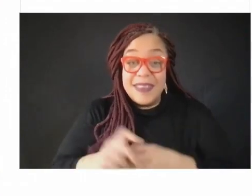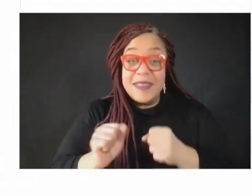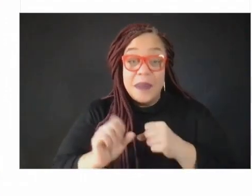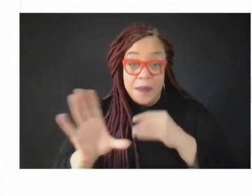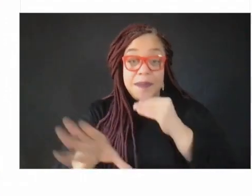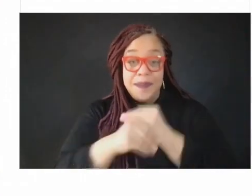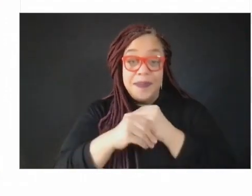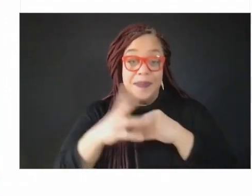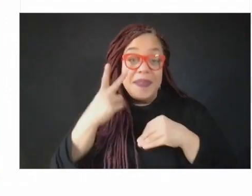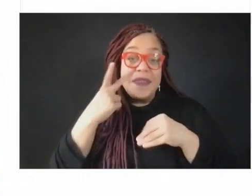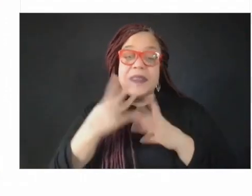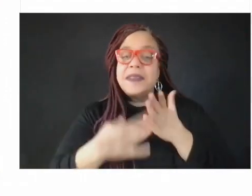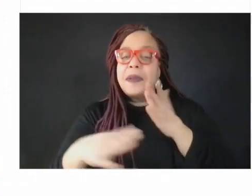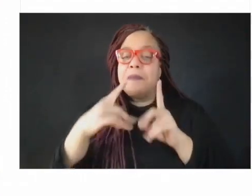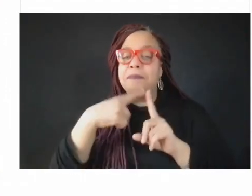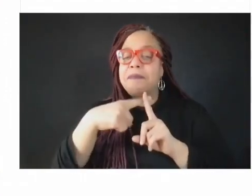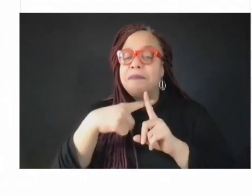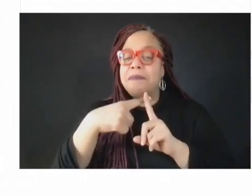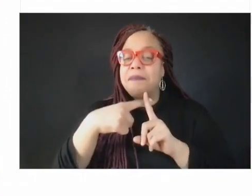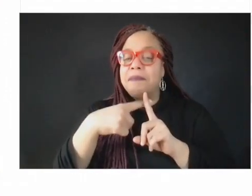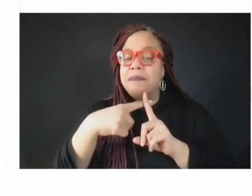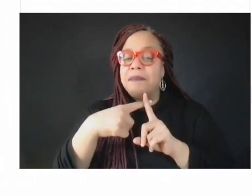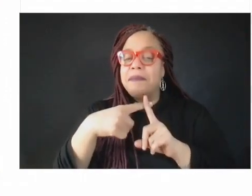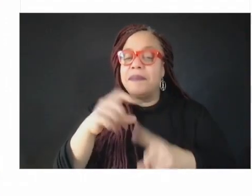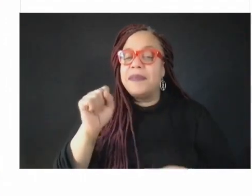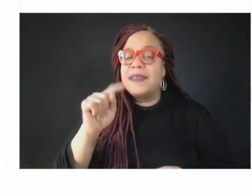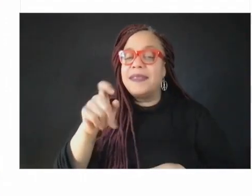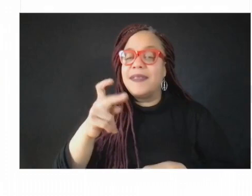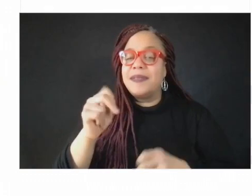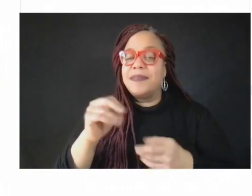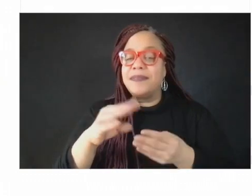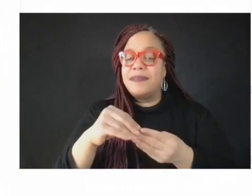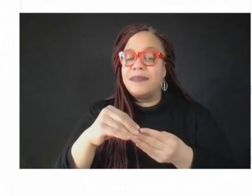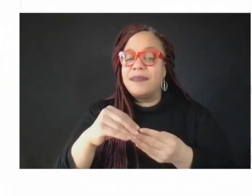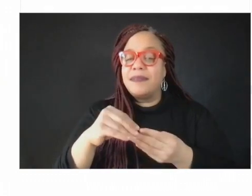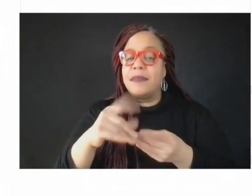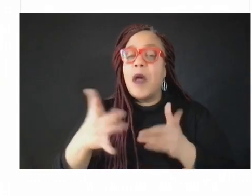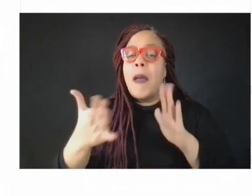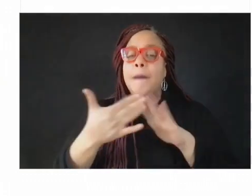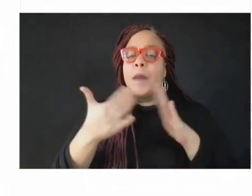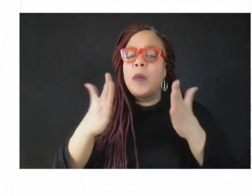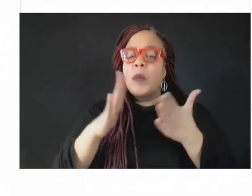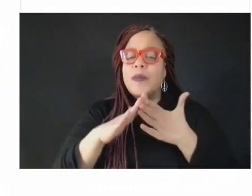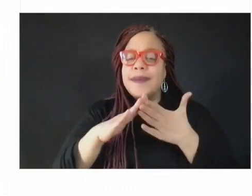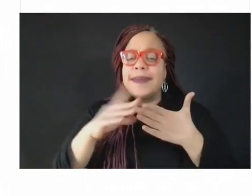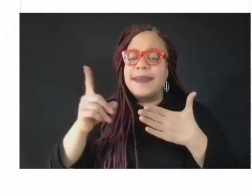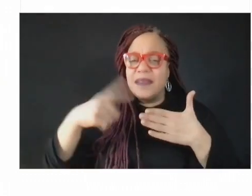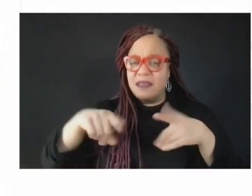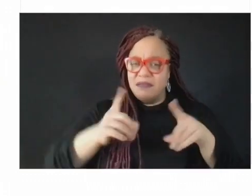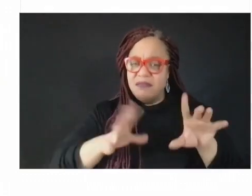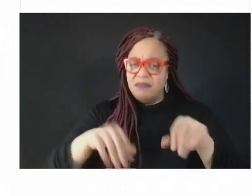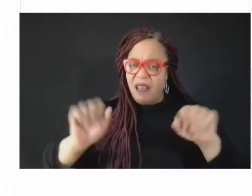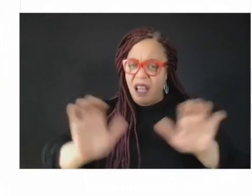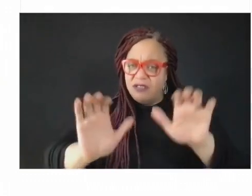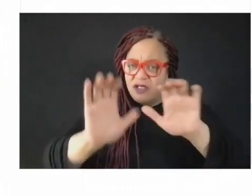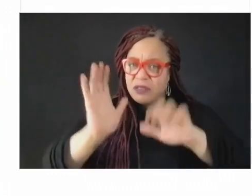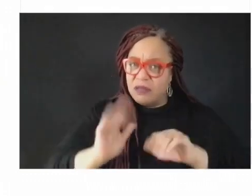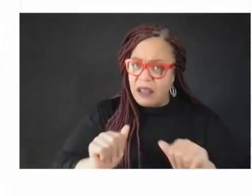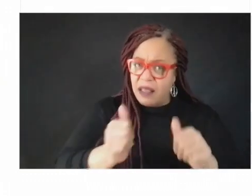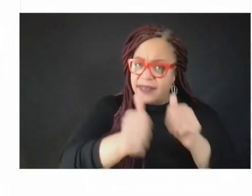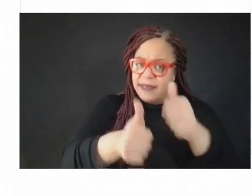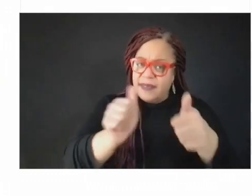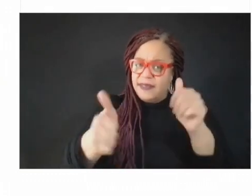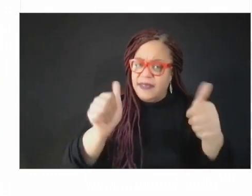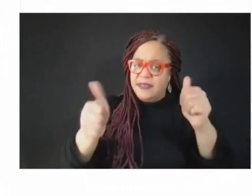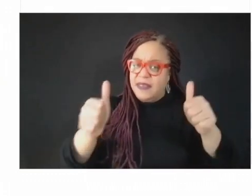very fact that communities themselves are doing something, they have ignited their own power. I hate the